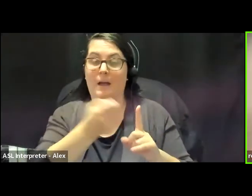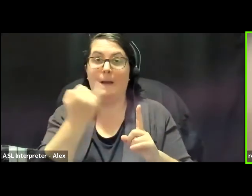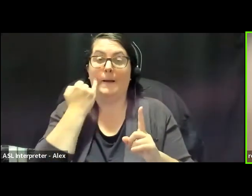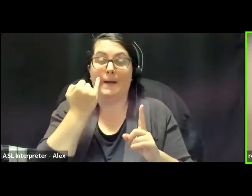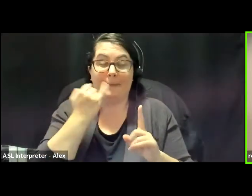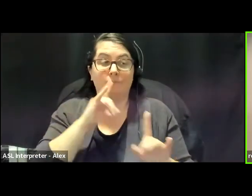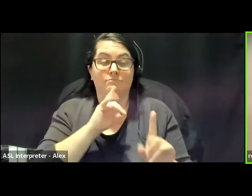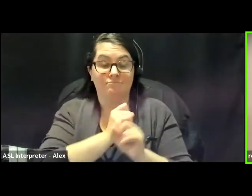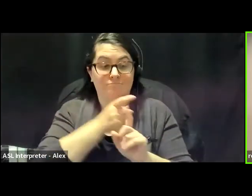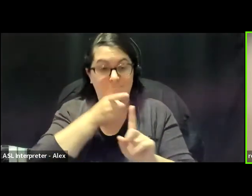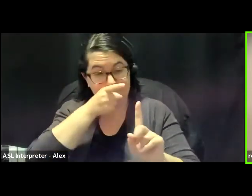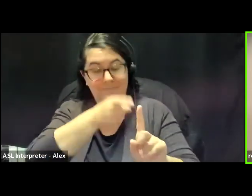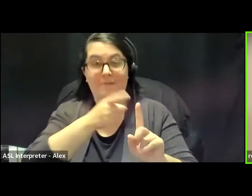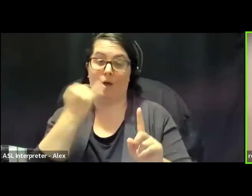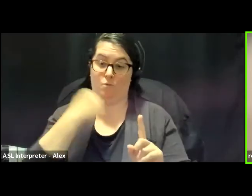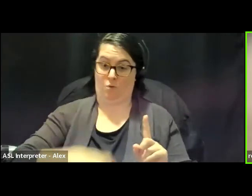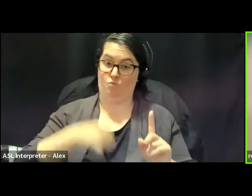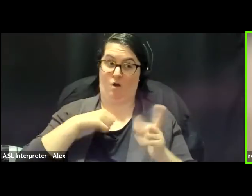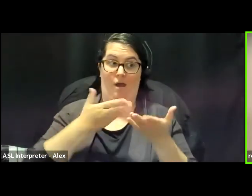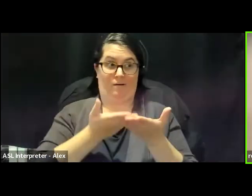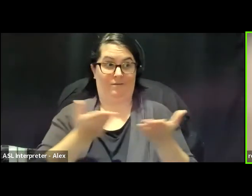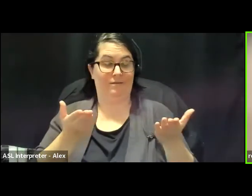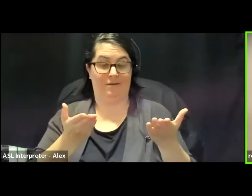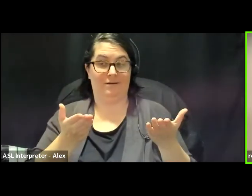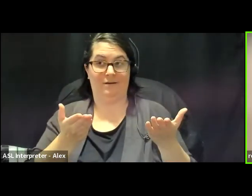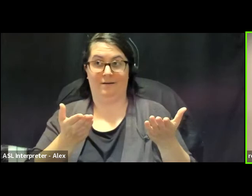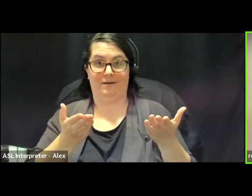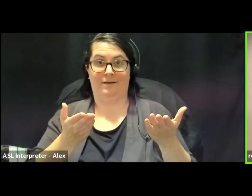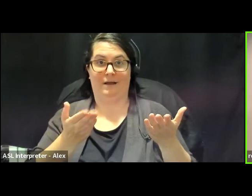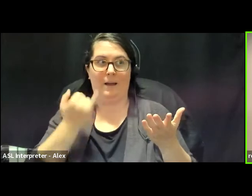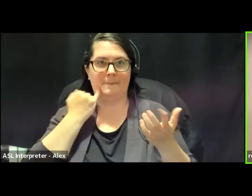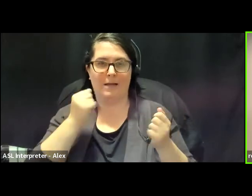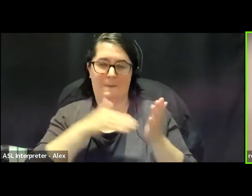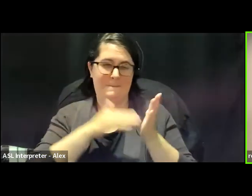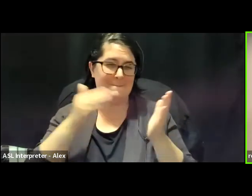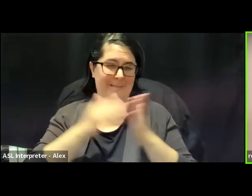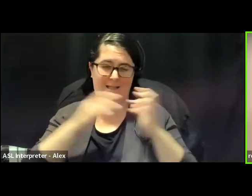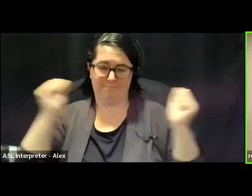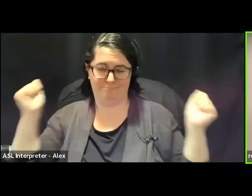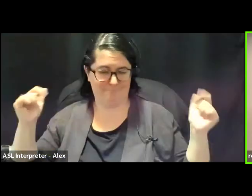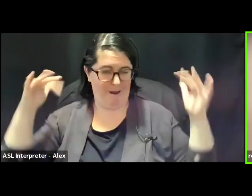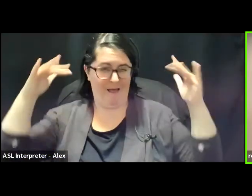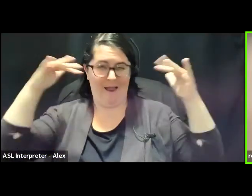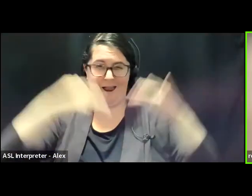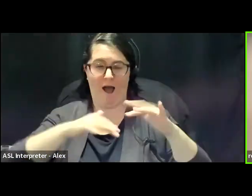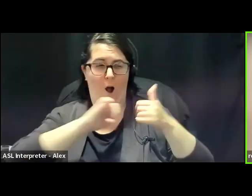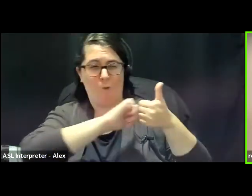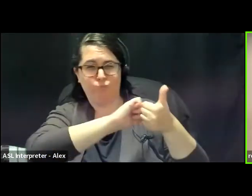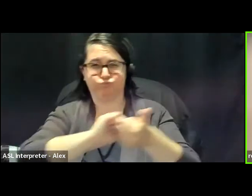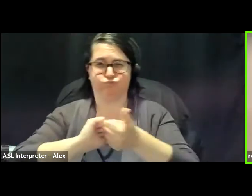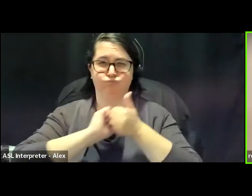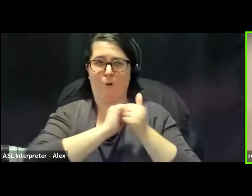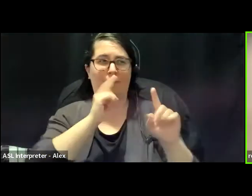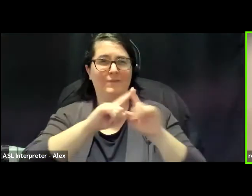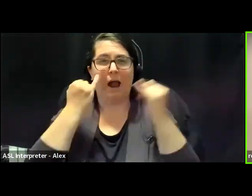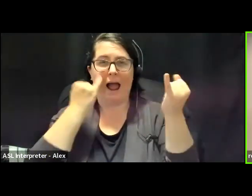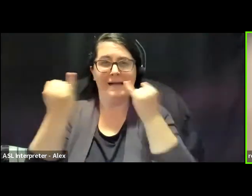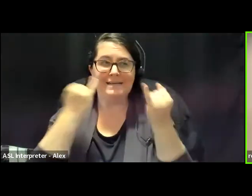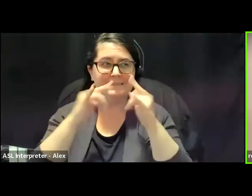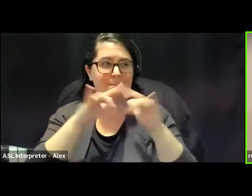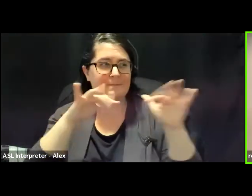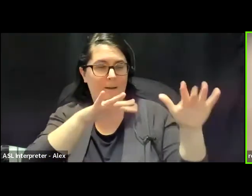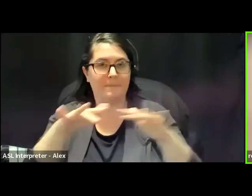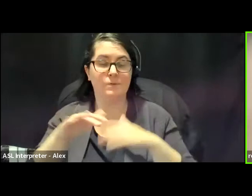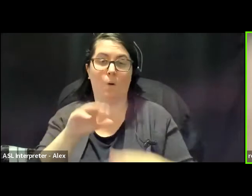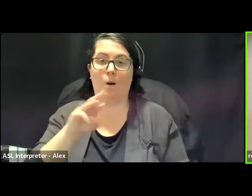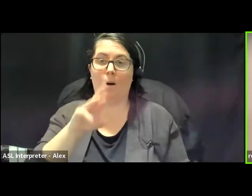that we could imagine a pride where all of these, you know, a large pride that millions of people came to that brought together all of these ideas where Marsha P Johnson,